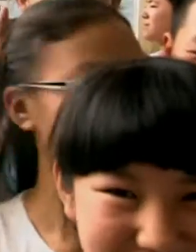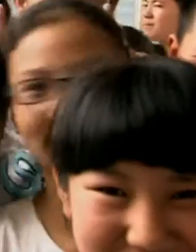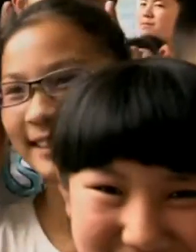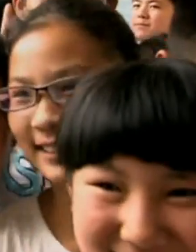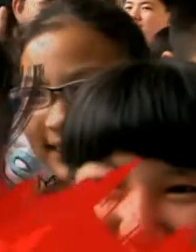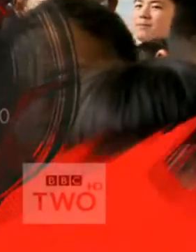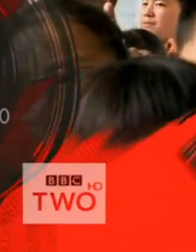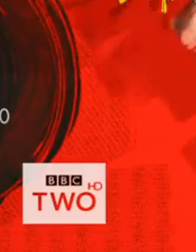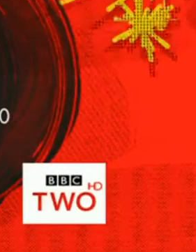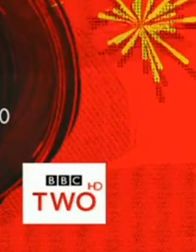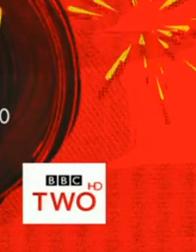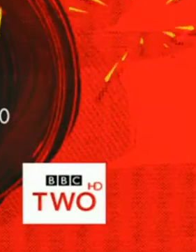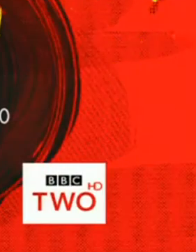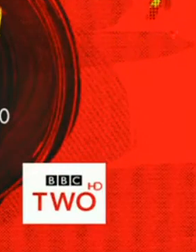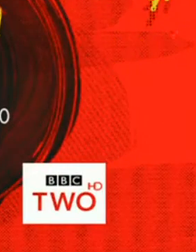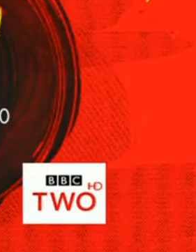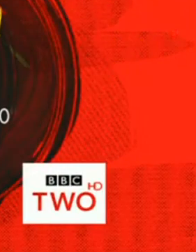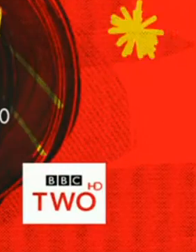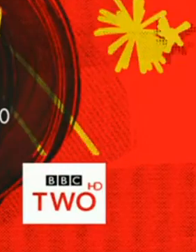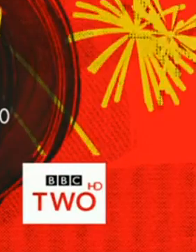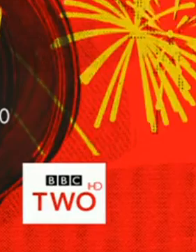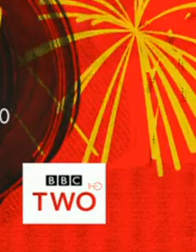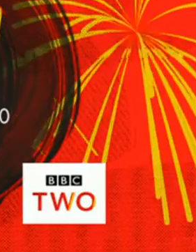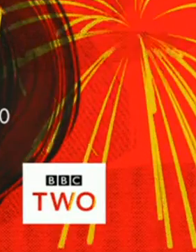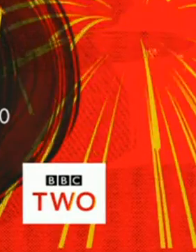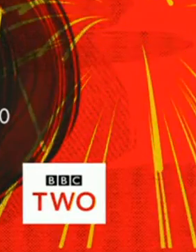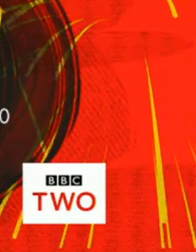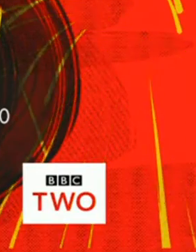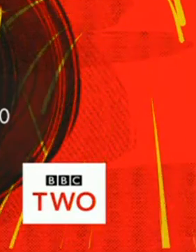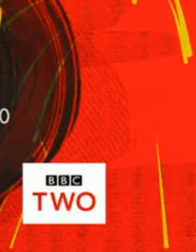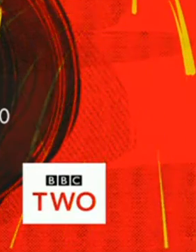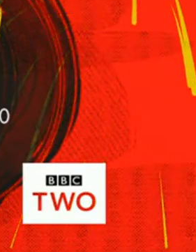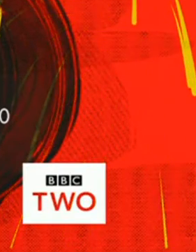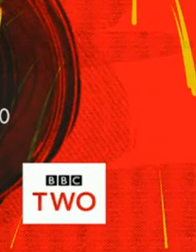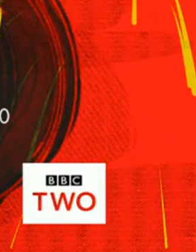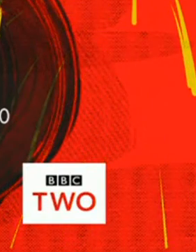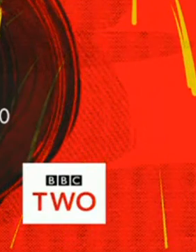so beautiful. Starts the story of China next Thursday at nine on BBC Two.